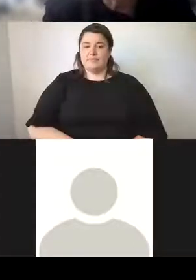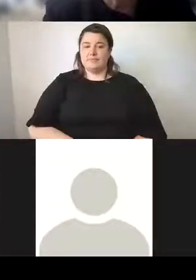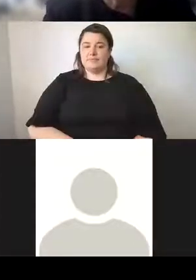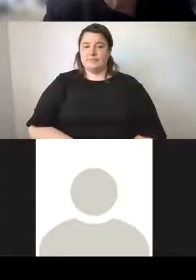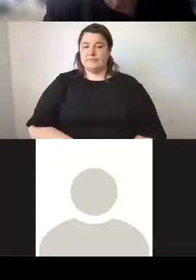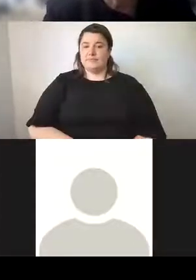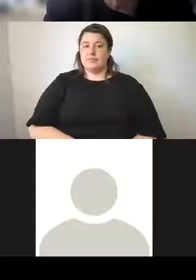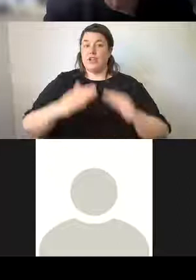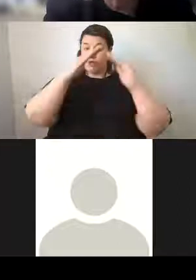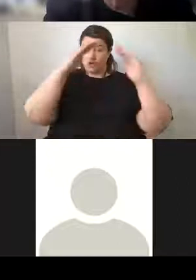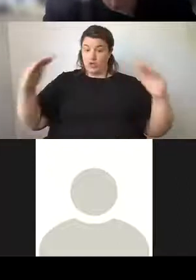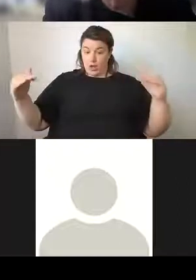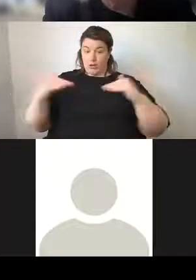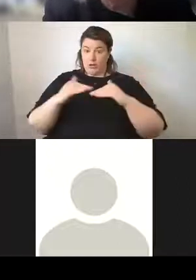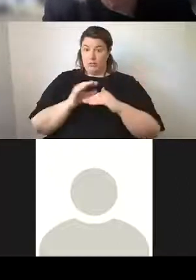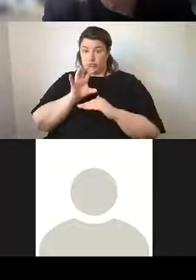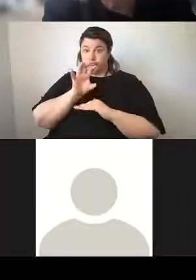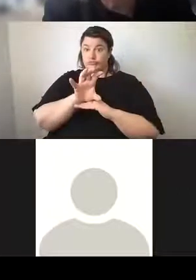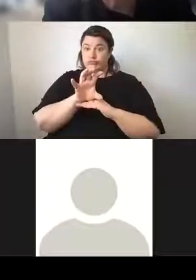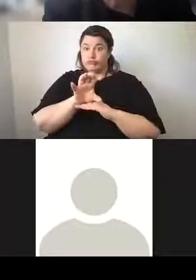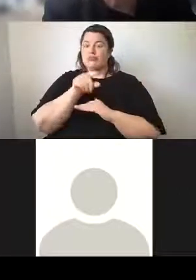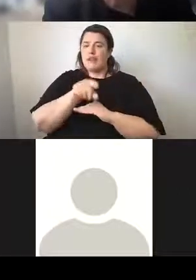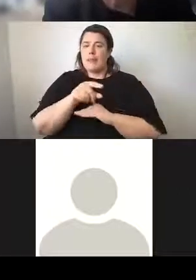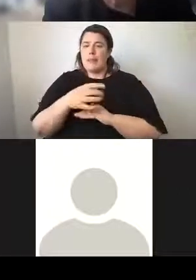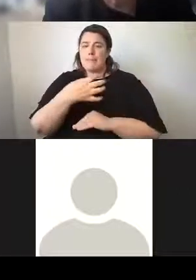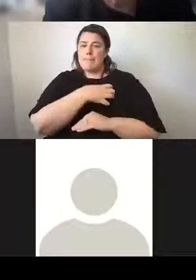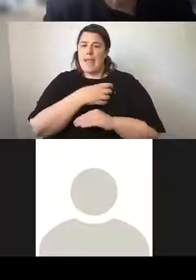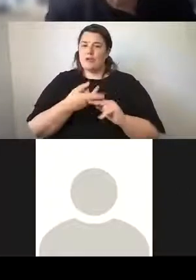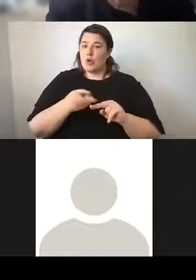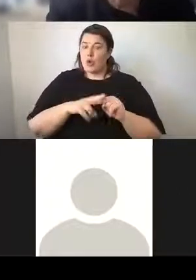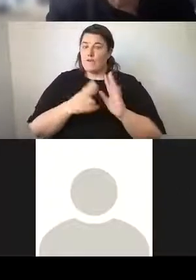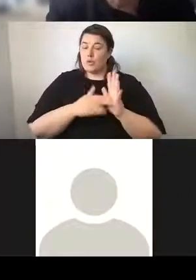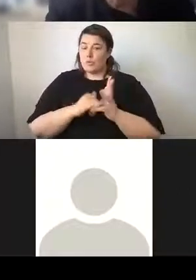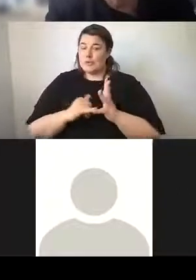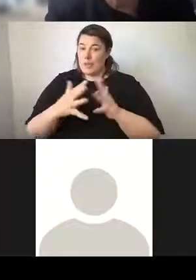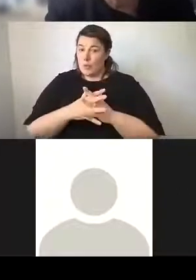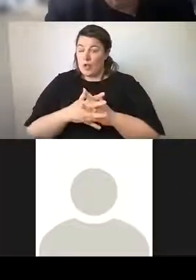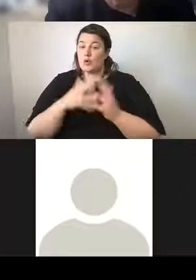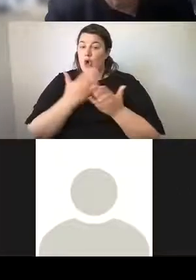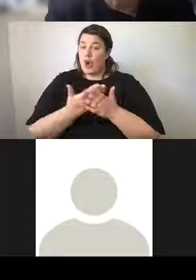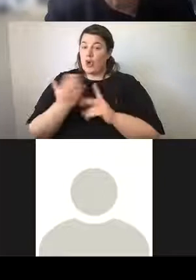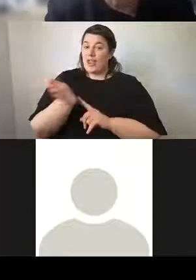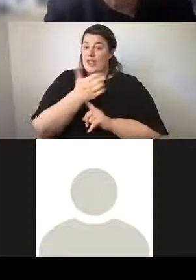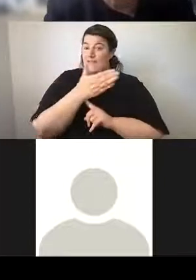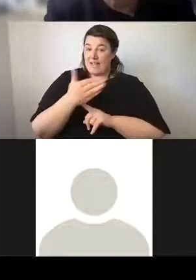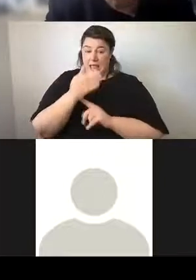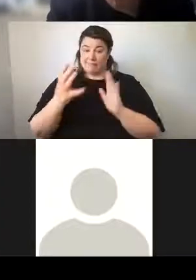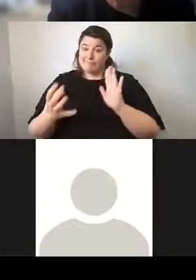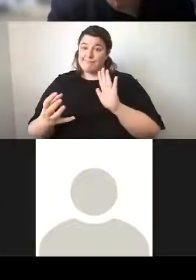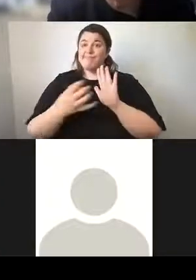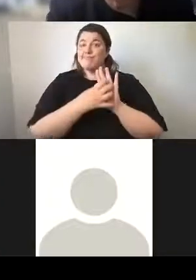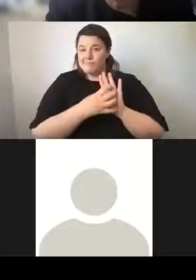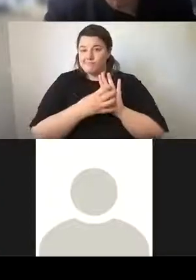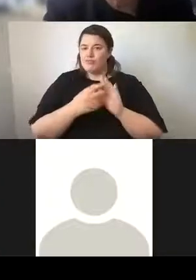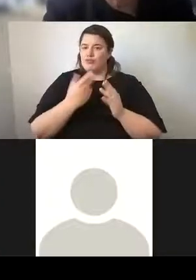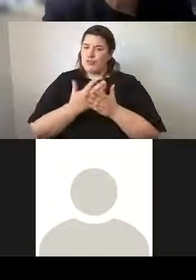New South Wales, which is used on the state flag and is part of the heraldic language for New South